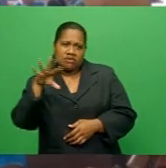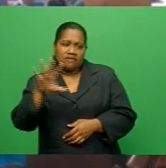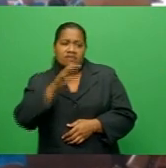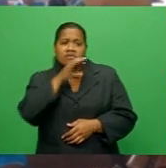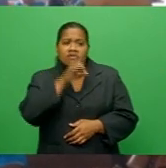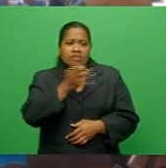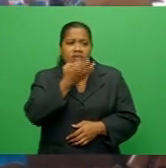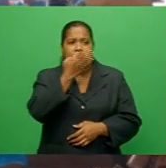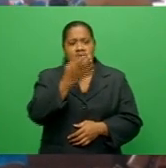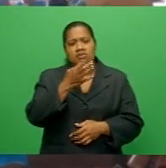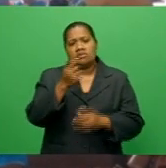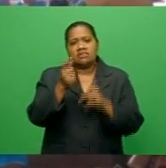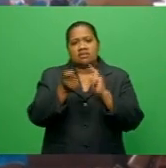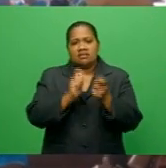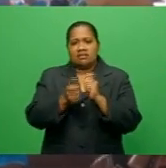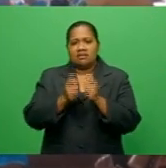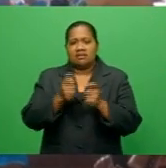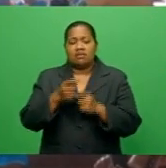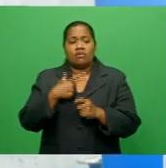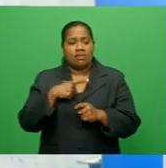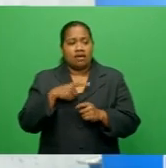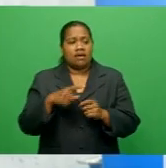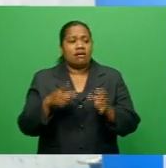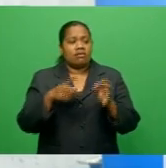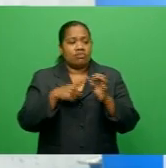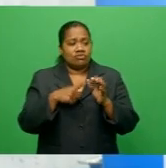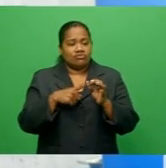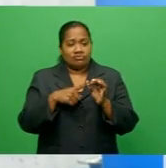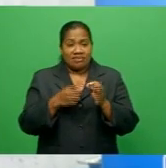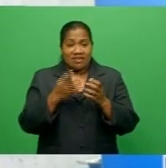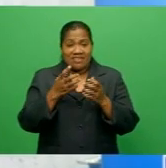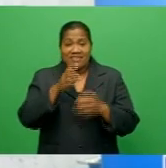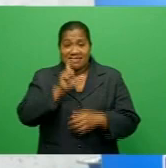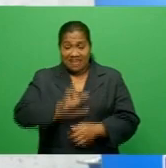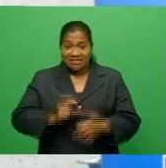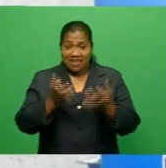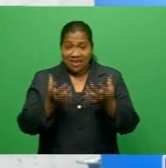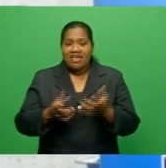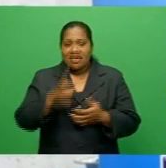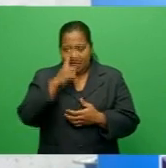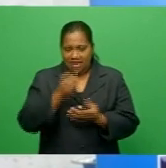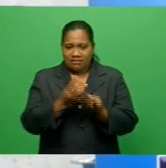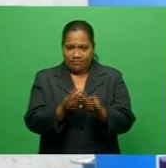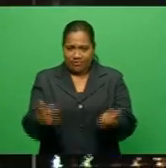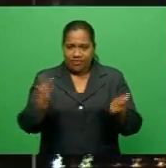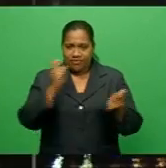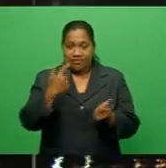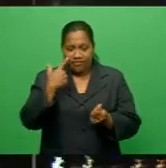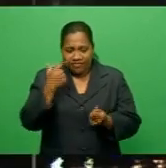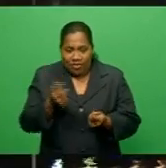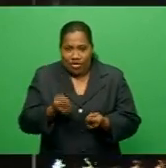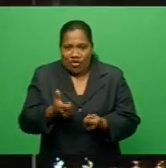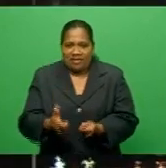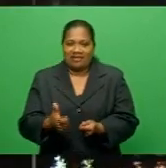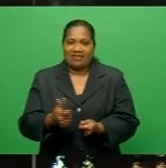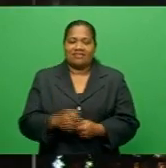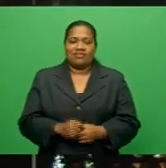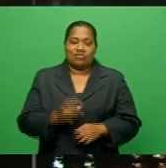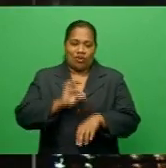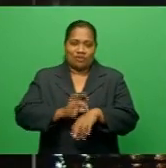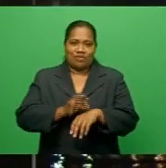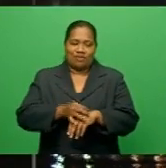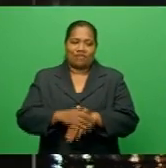tested as prostate cancer can be treated if diagnosed early. Kritika Kumar, FBC News. Maintaining